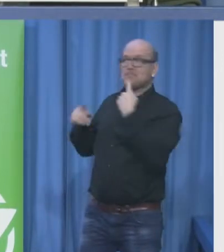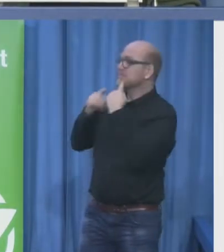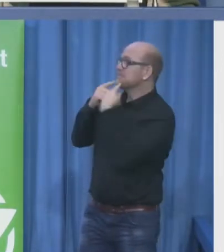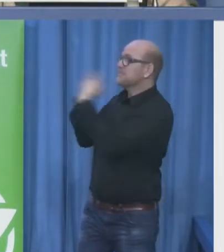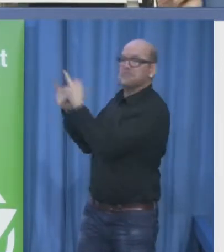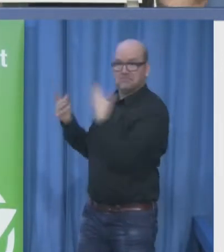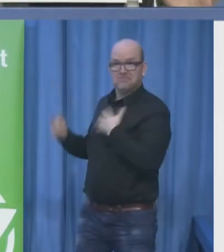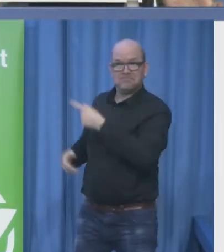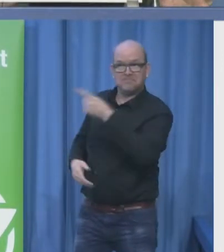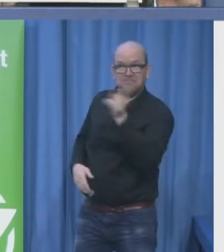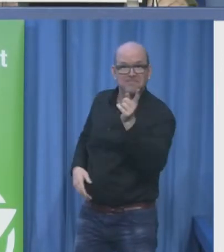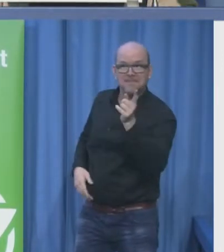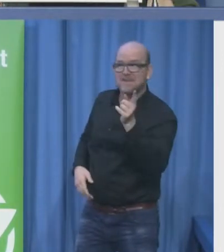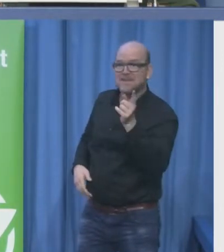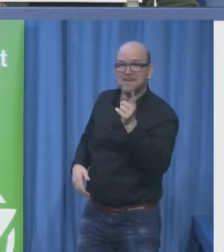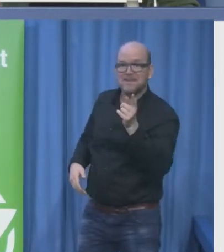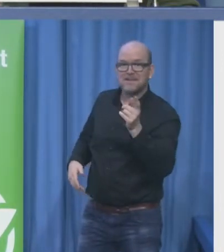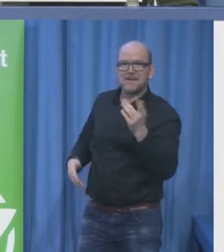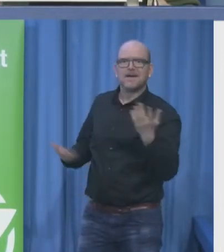Time for a glass of wine?